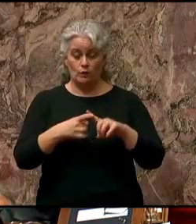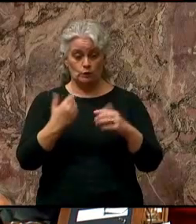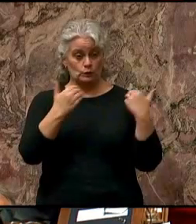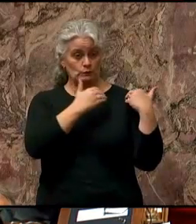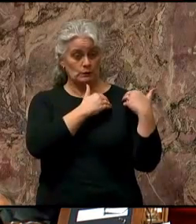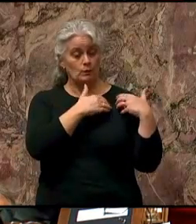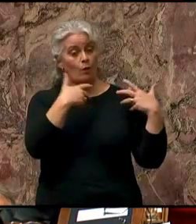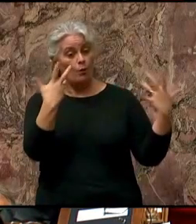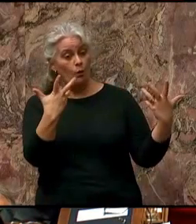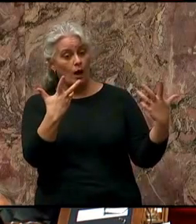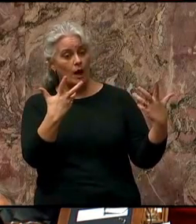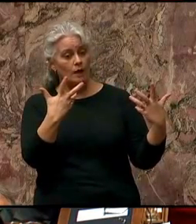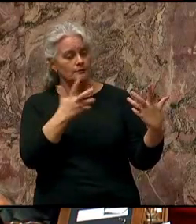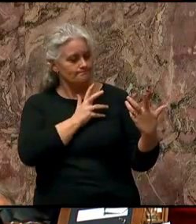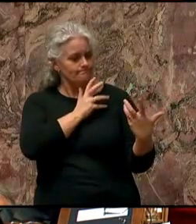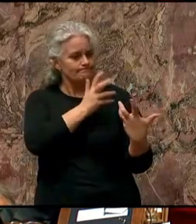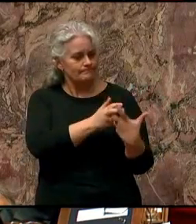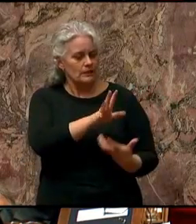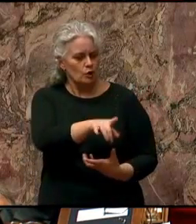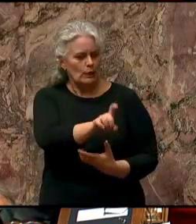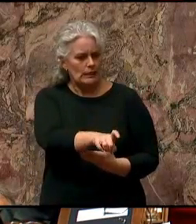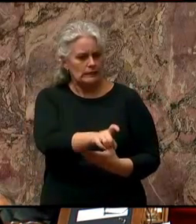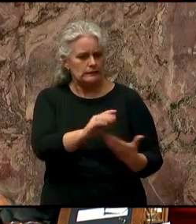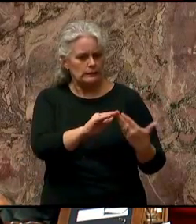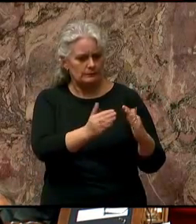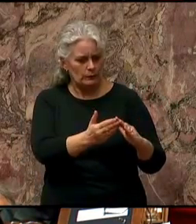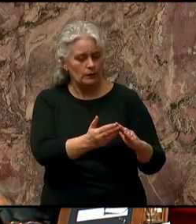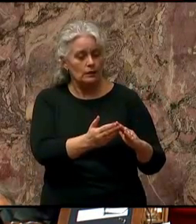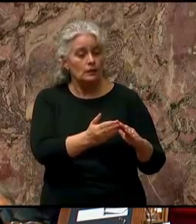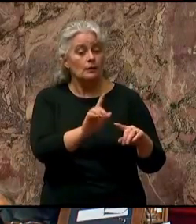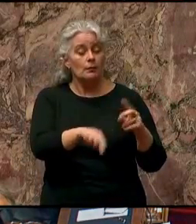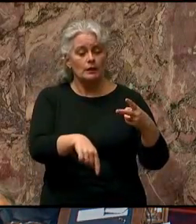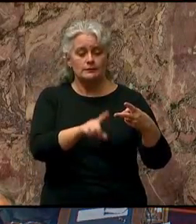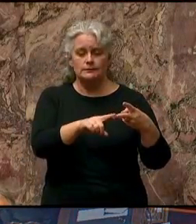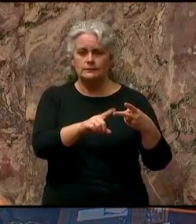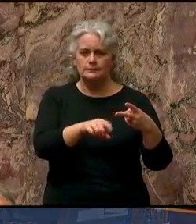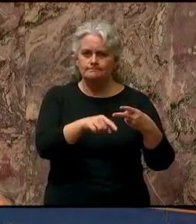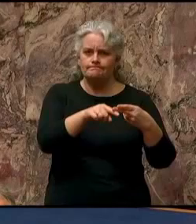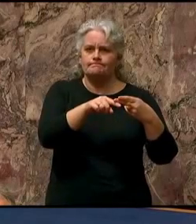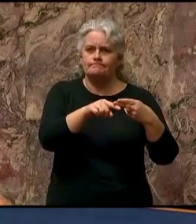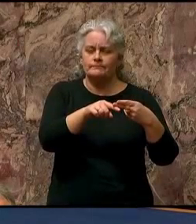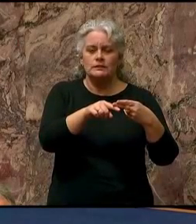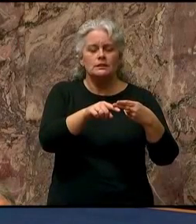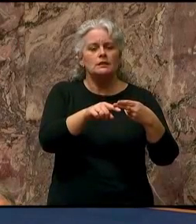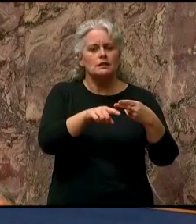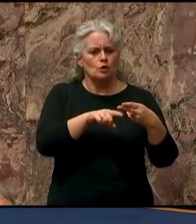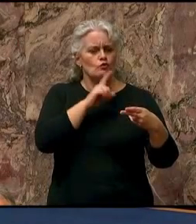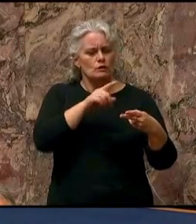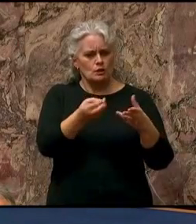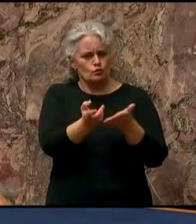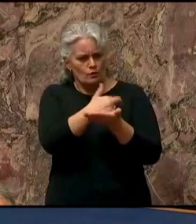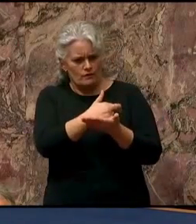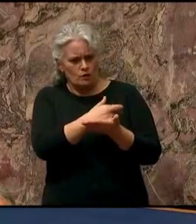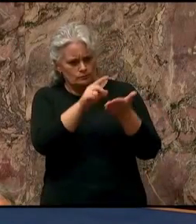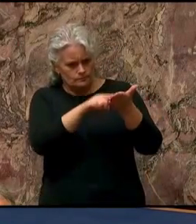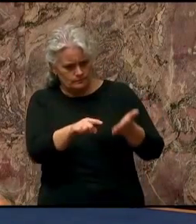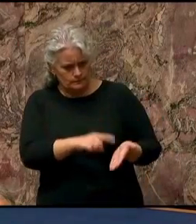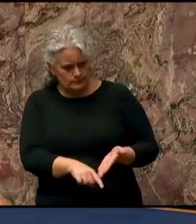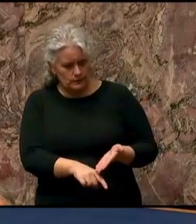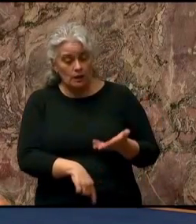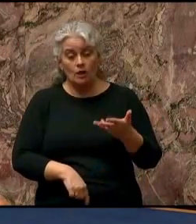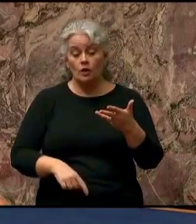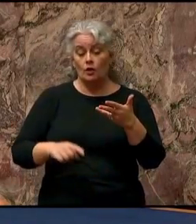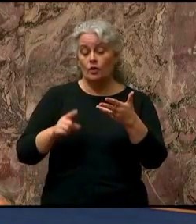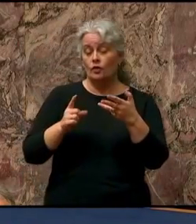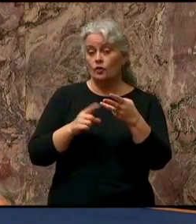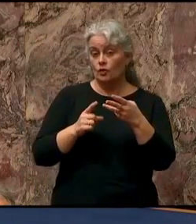but the second was to order a full and independent review. The third will be to take those findings and